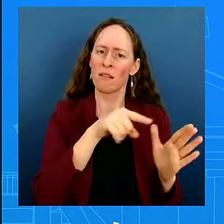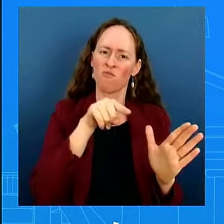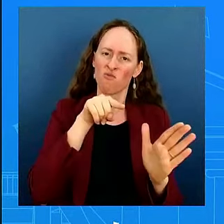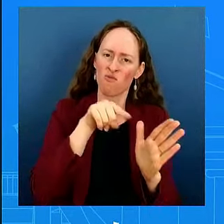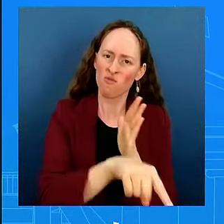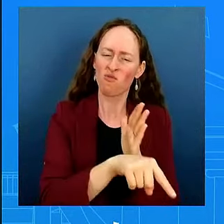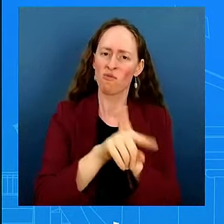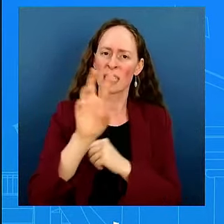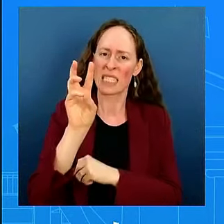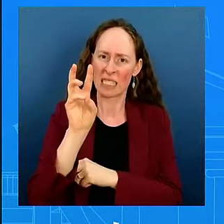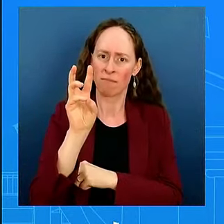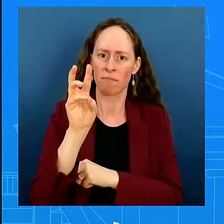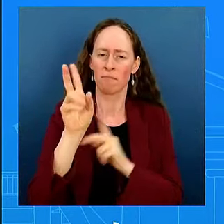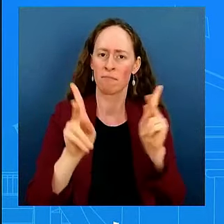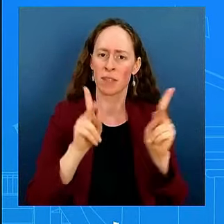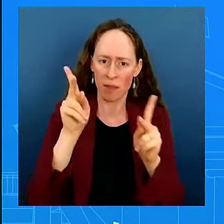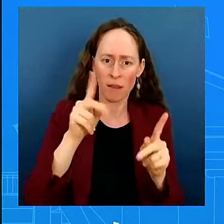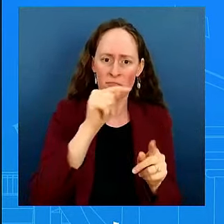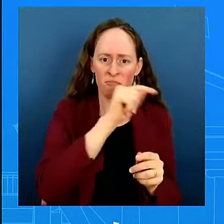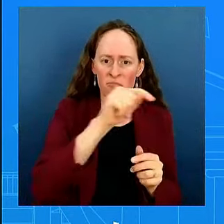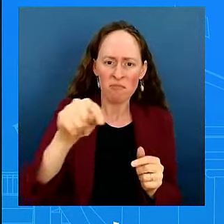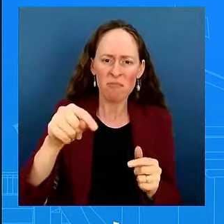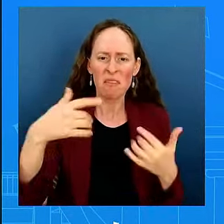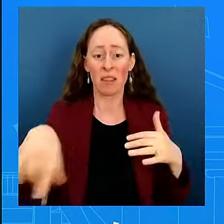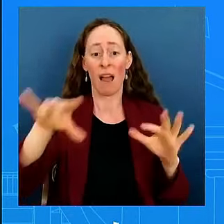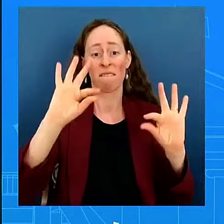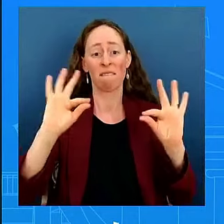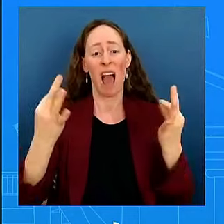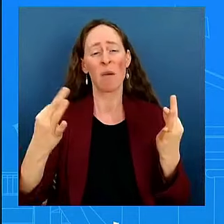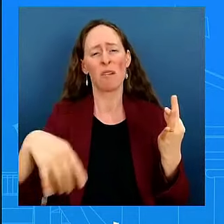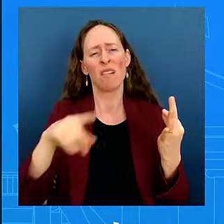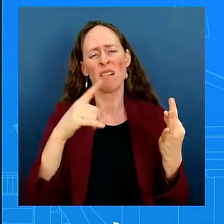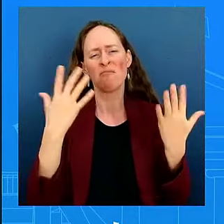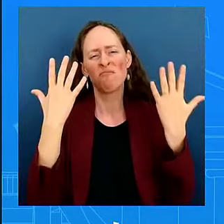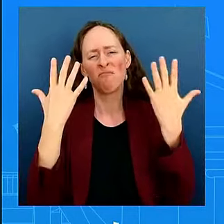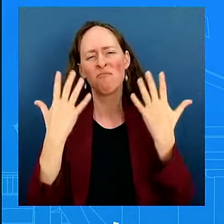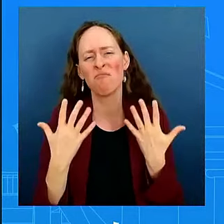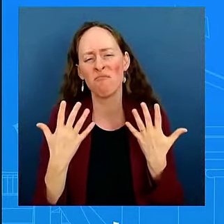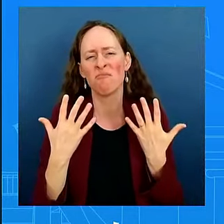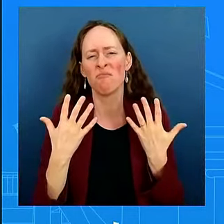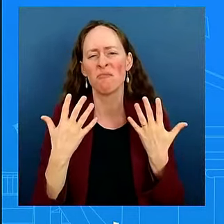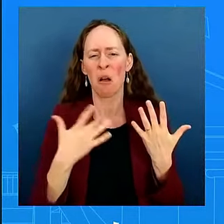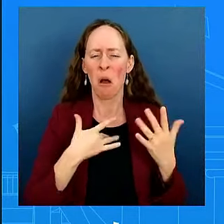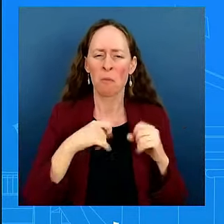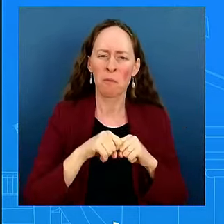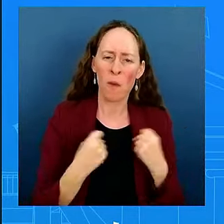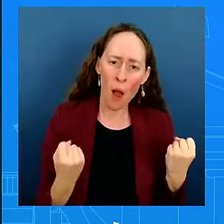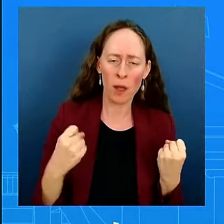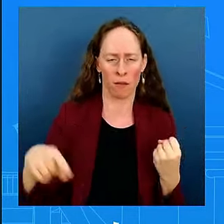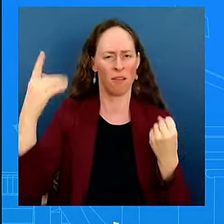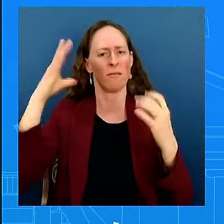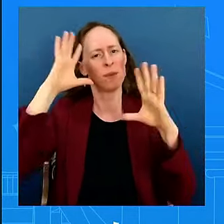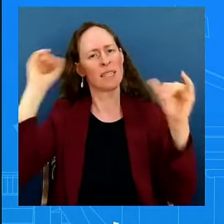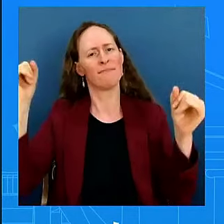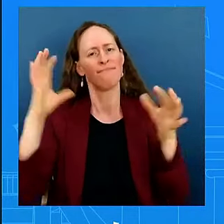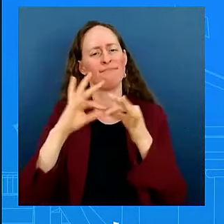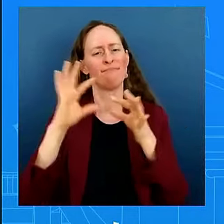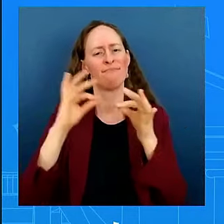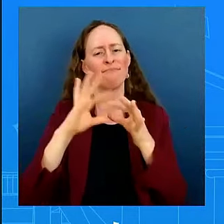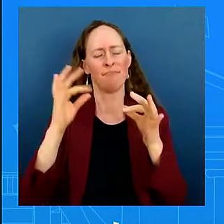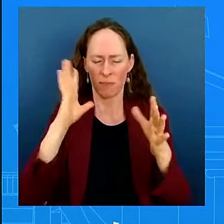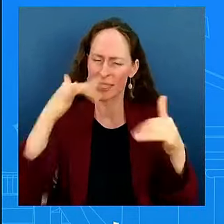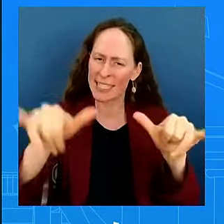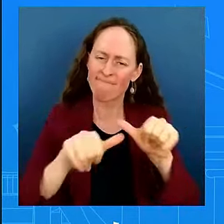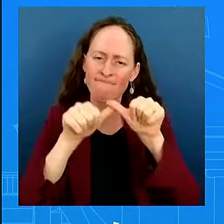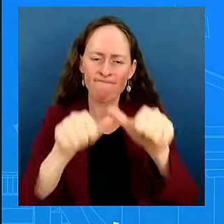about that in his statement over the weekend. And he's going to continue to work around the clock, around the clock. And